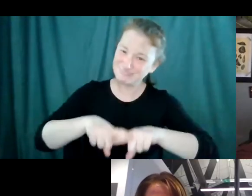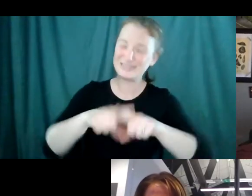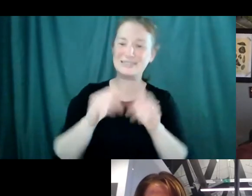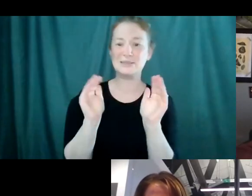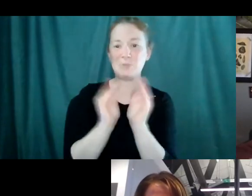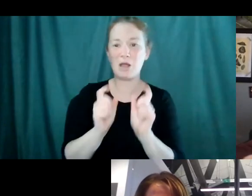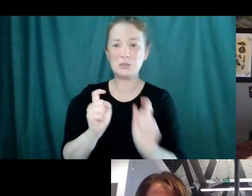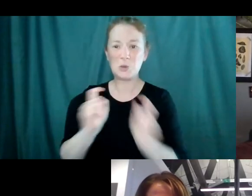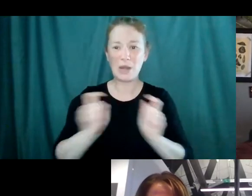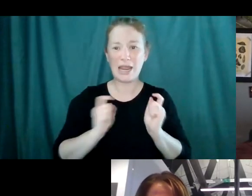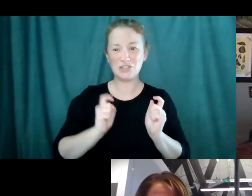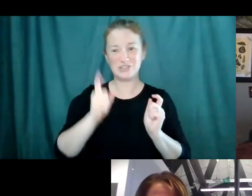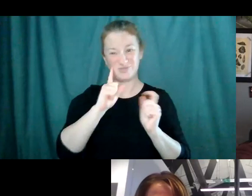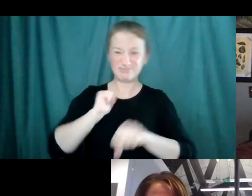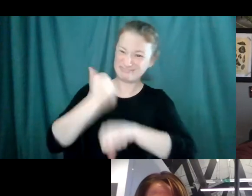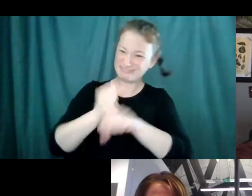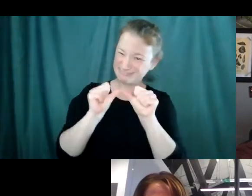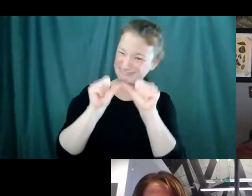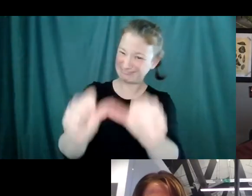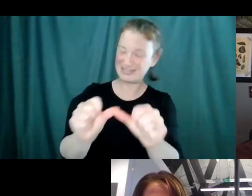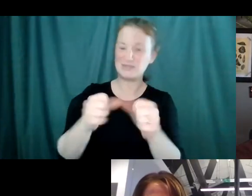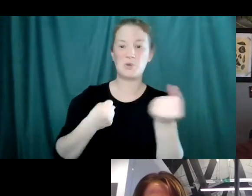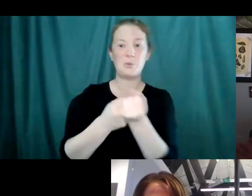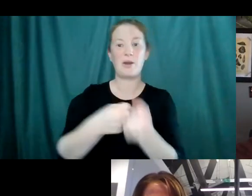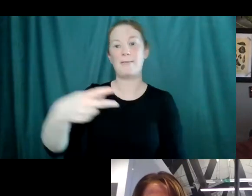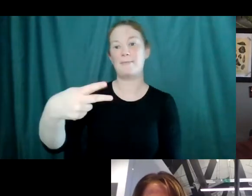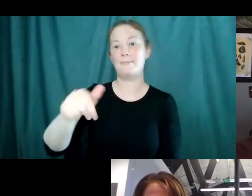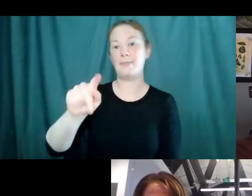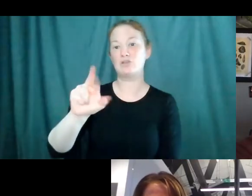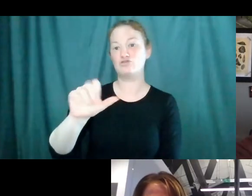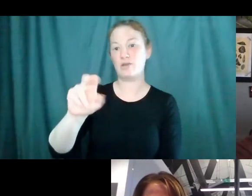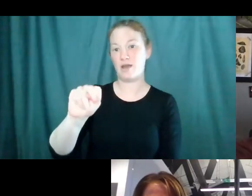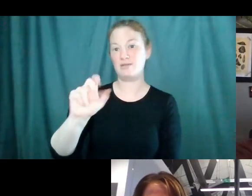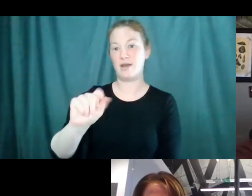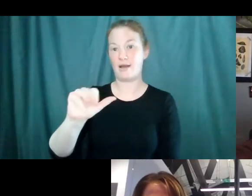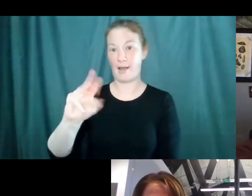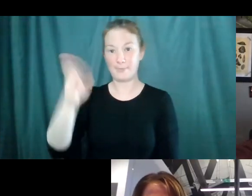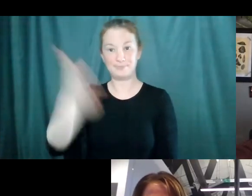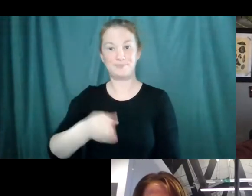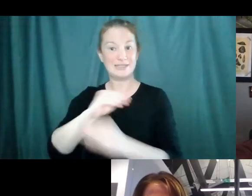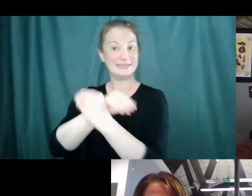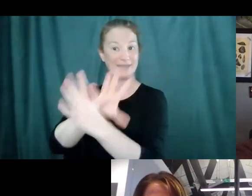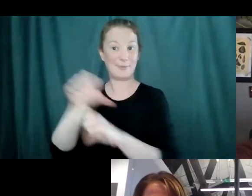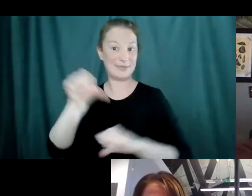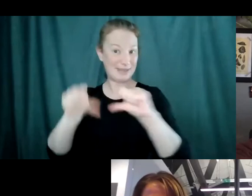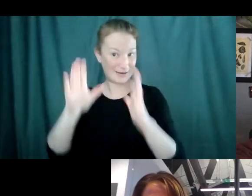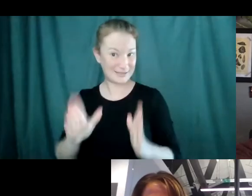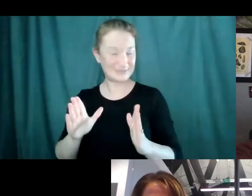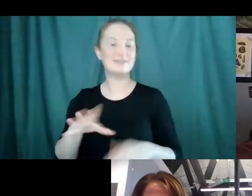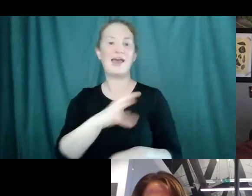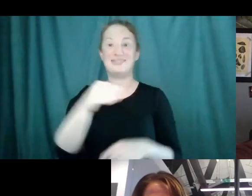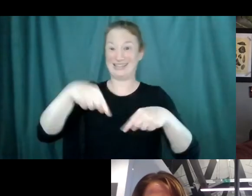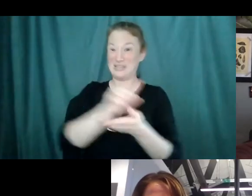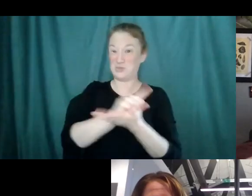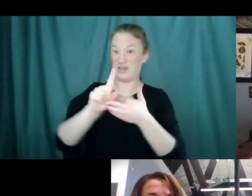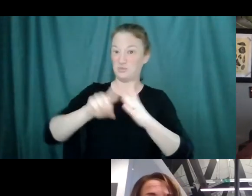uh, to exist. So you can support us at patreon.com slash skypescientist, or directly, um, this week, we actually just started a Venmo.